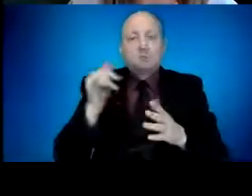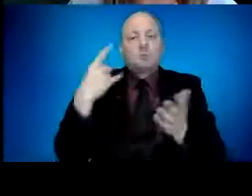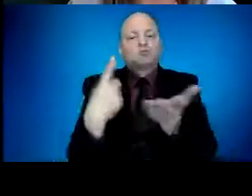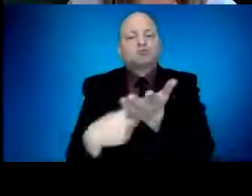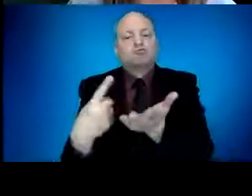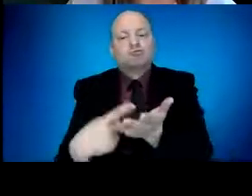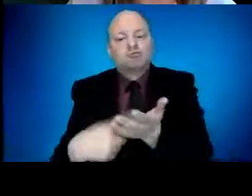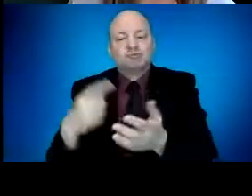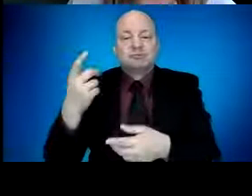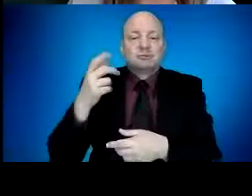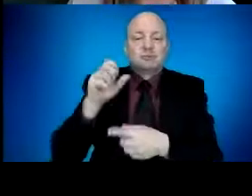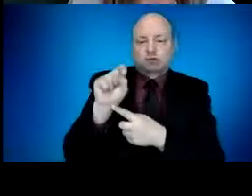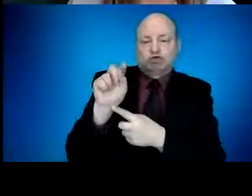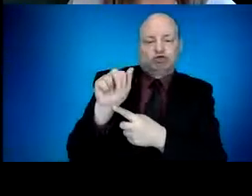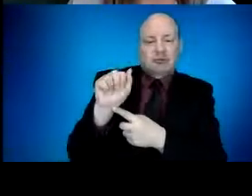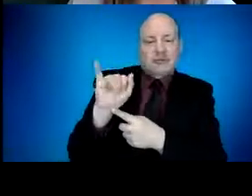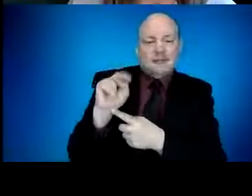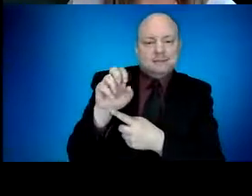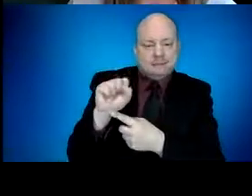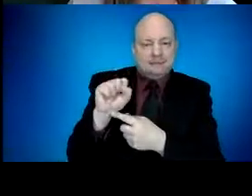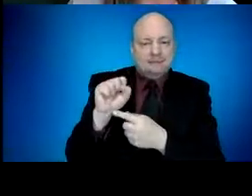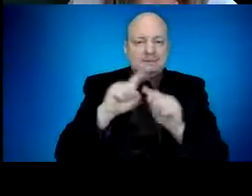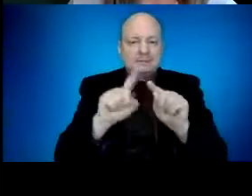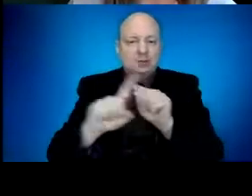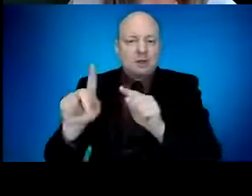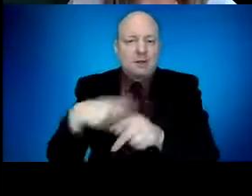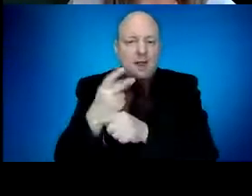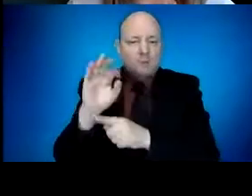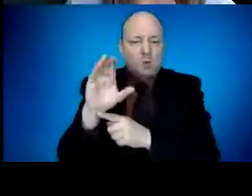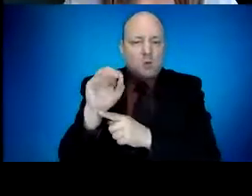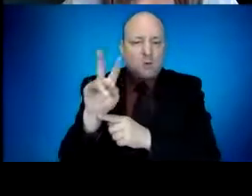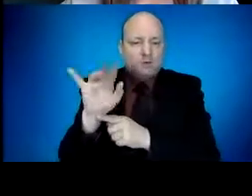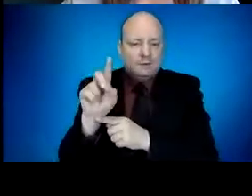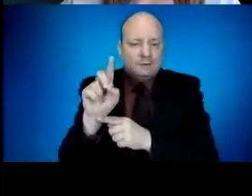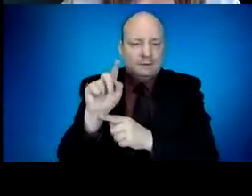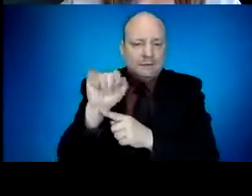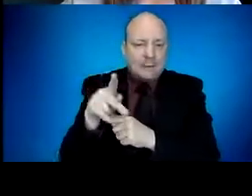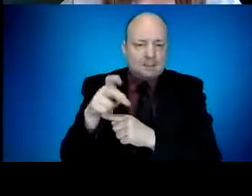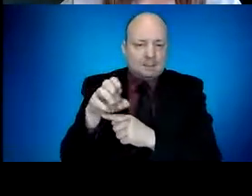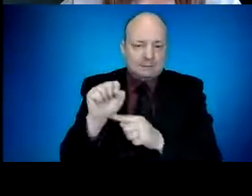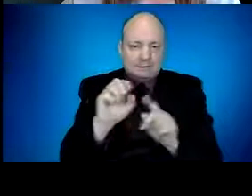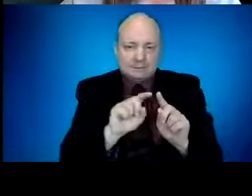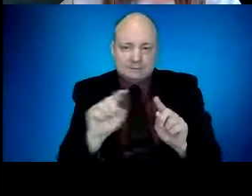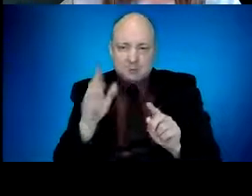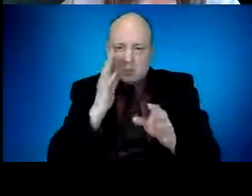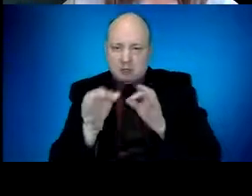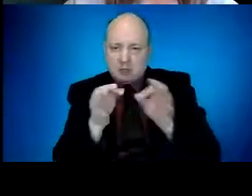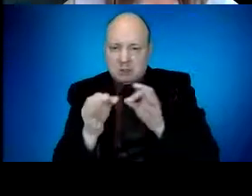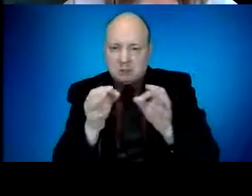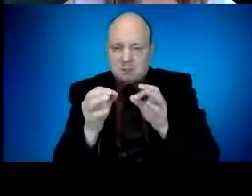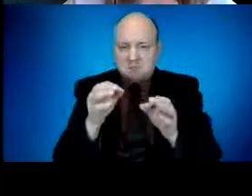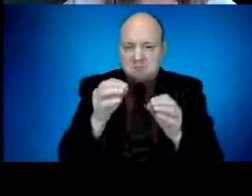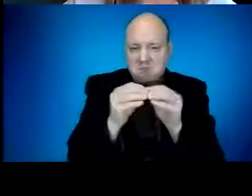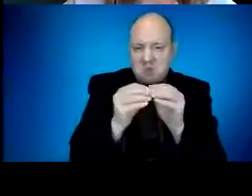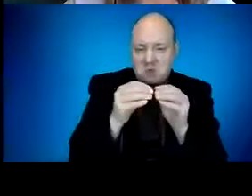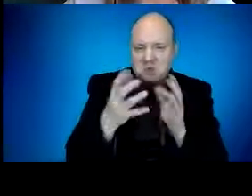Here in Oregon, we are fully invested in surveillance of the virus. Let me tell you a little bit about these efforts. There are two levels of